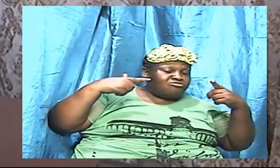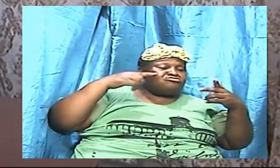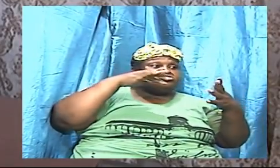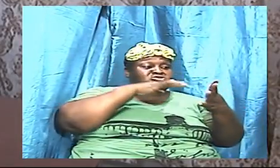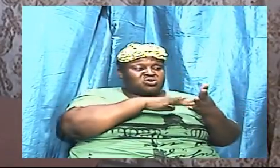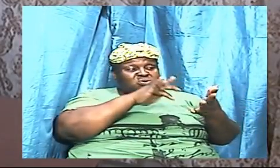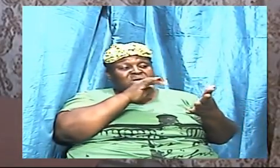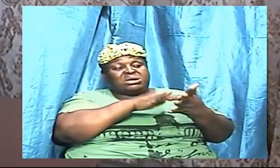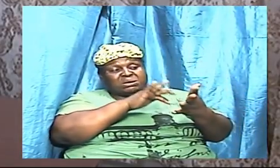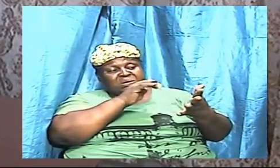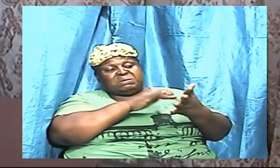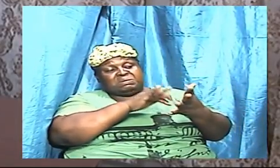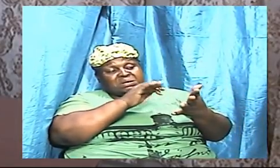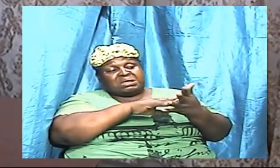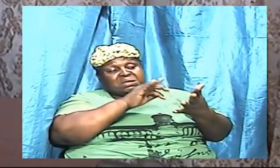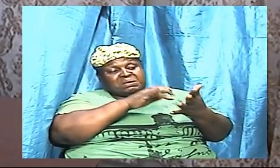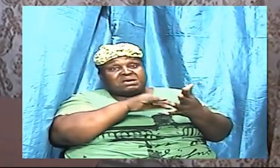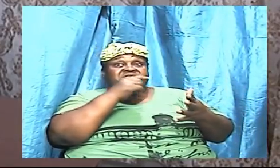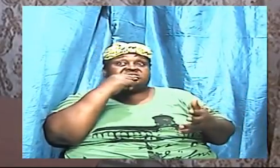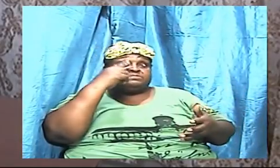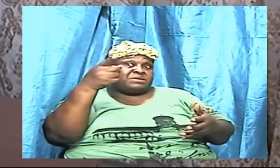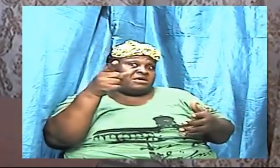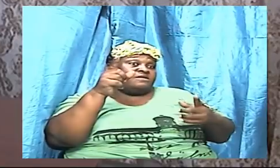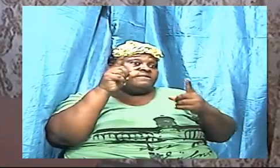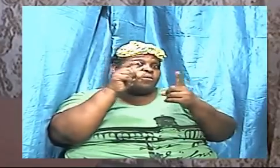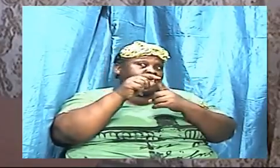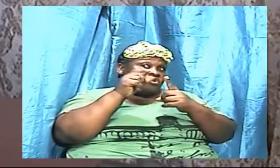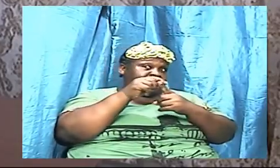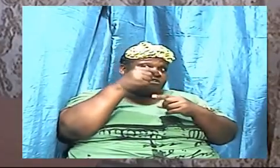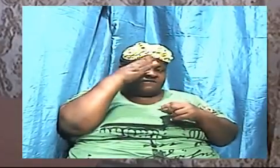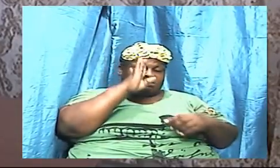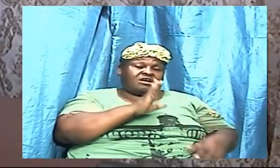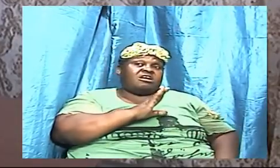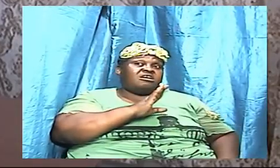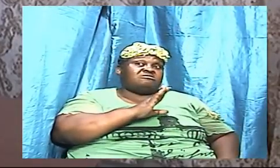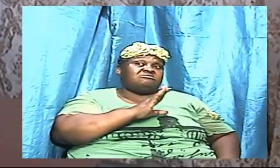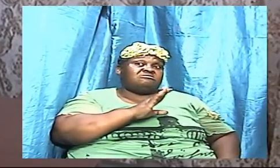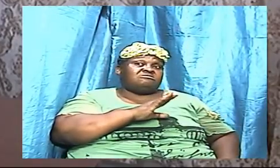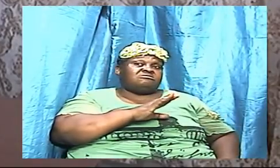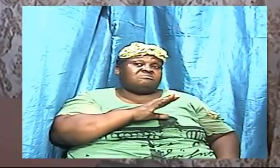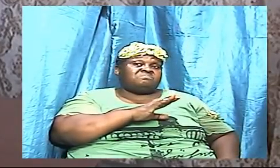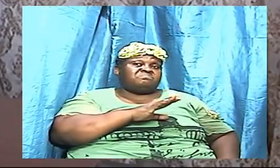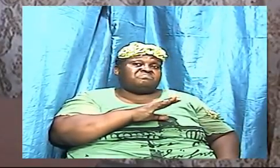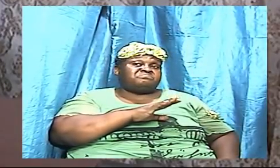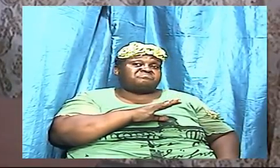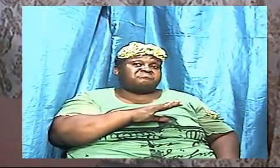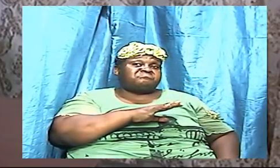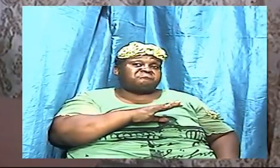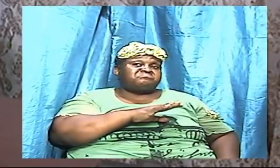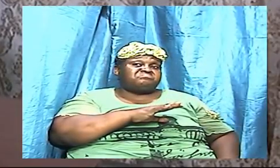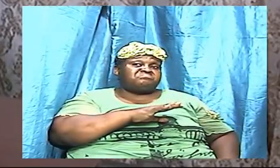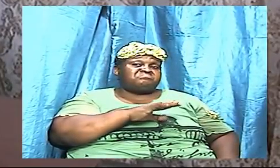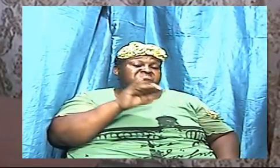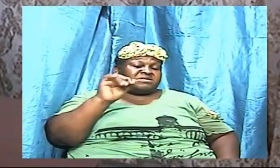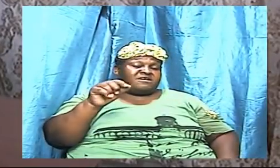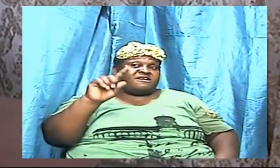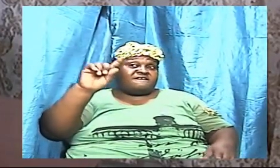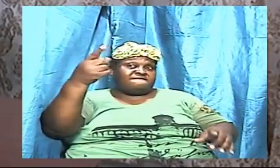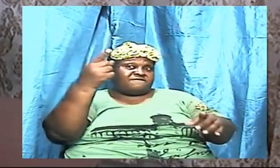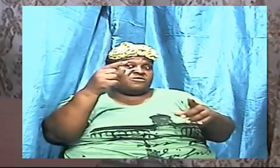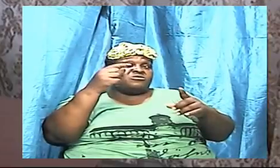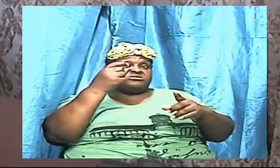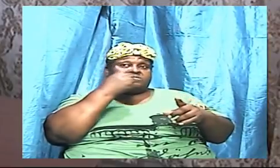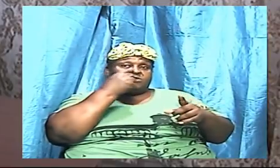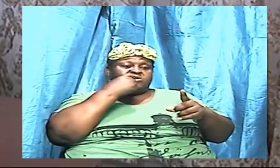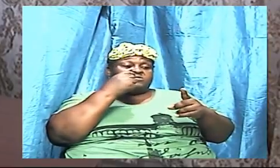our mouths to this word that is the second mouth that the first mouth